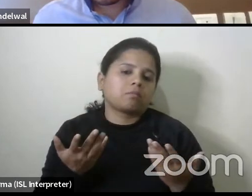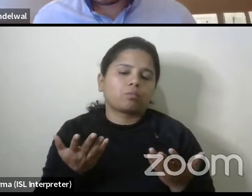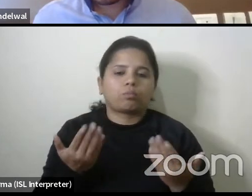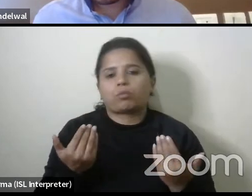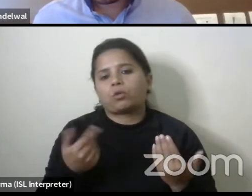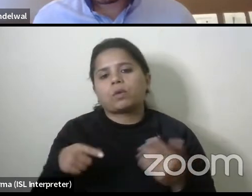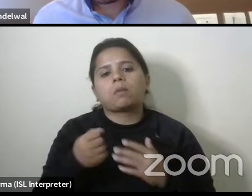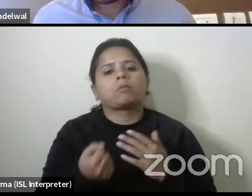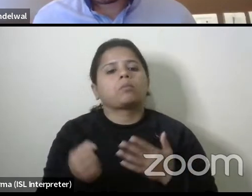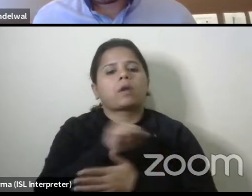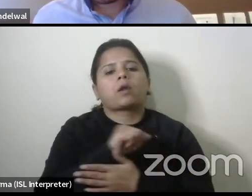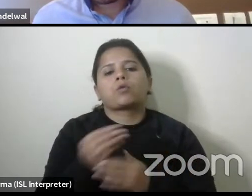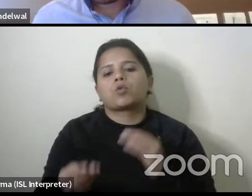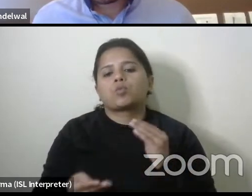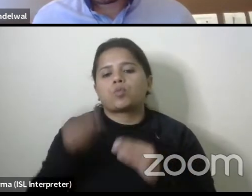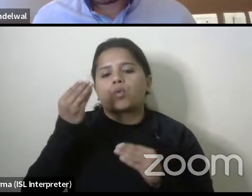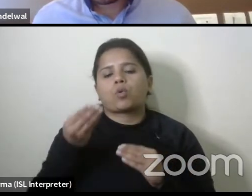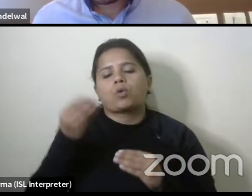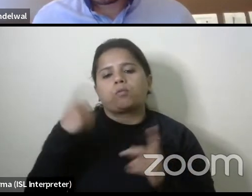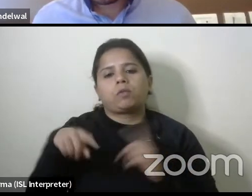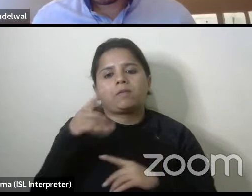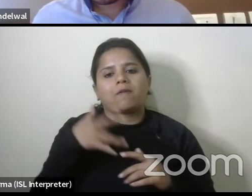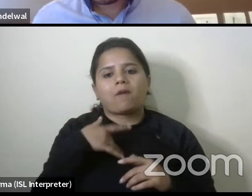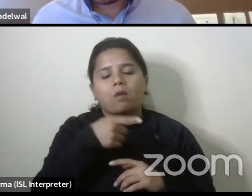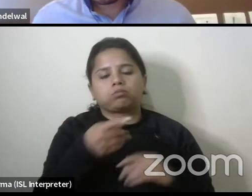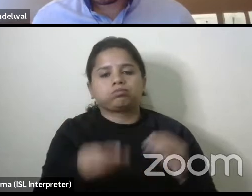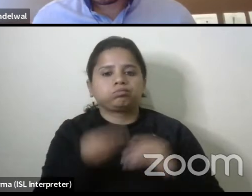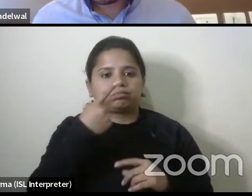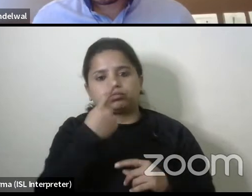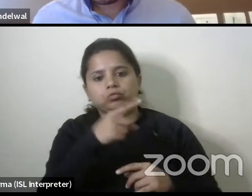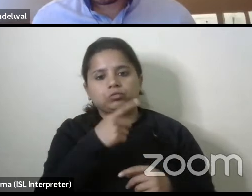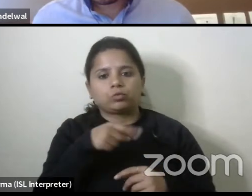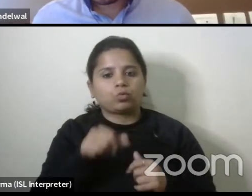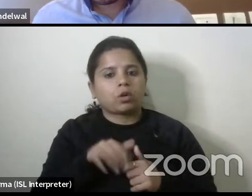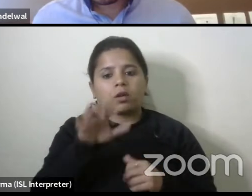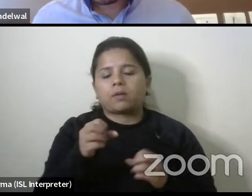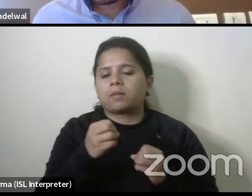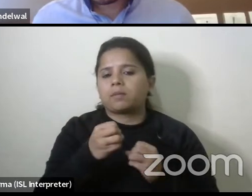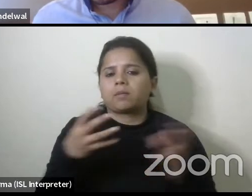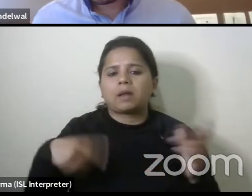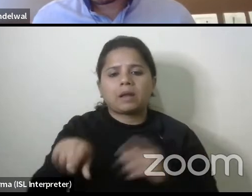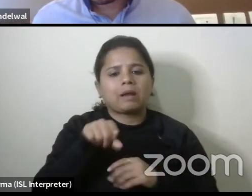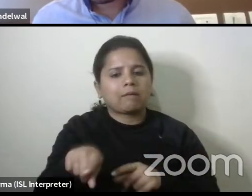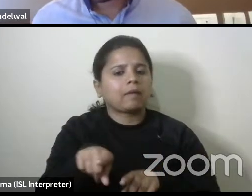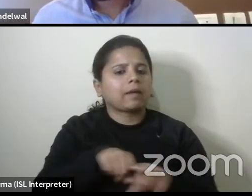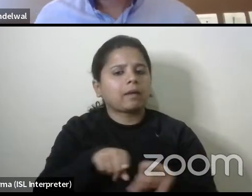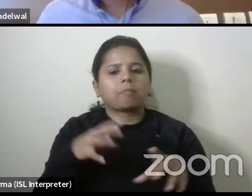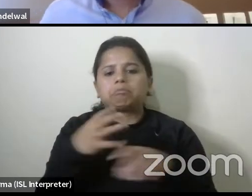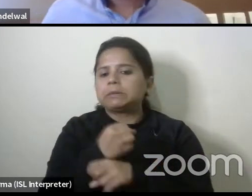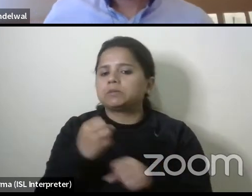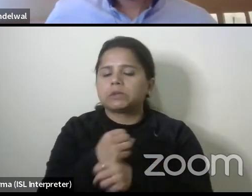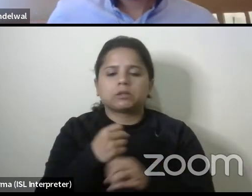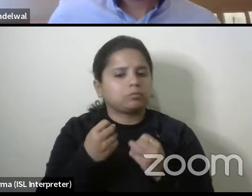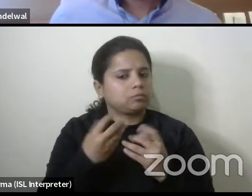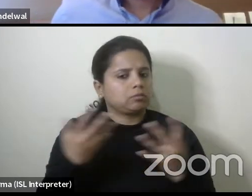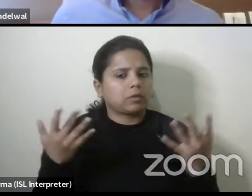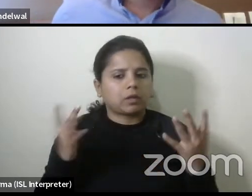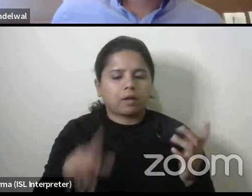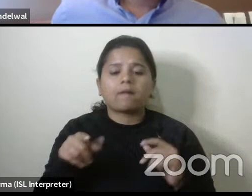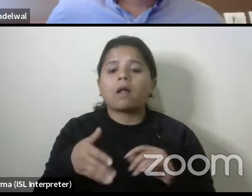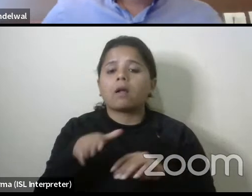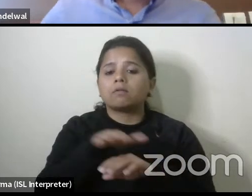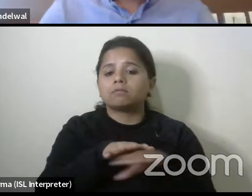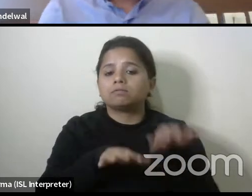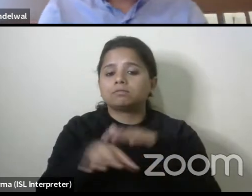prioritized more you know and then some and then you know most of the time accessibility falls through the gaps uh so there are multiple layers